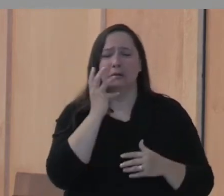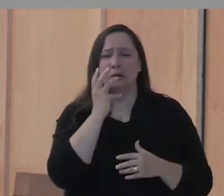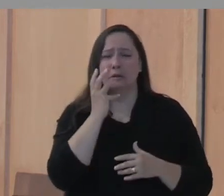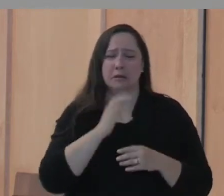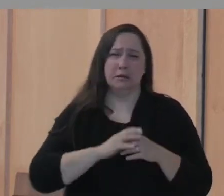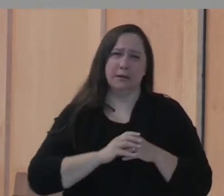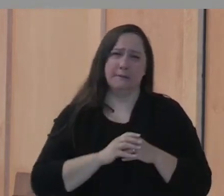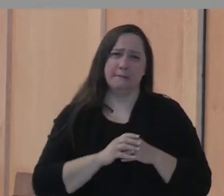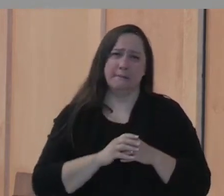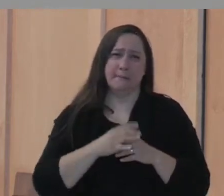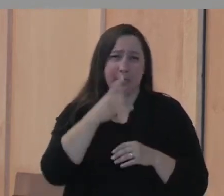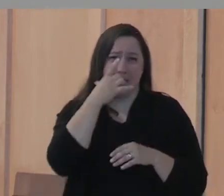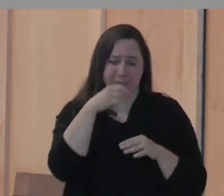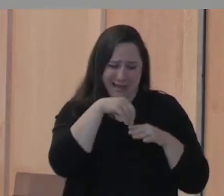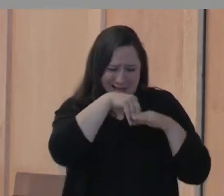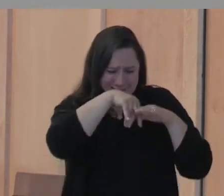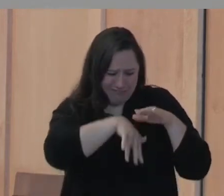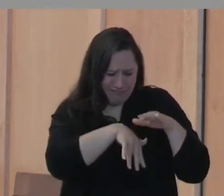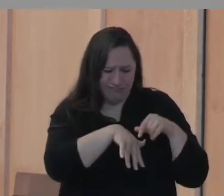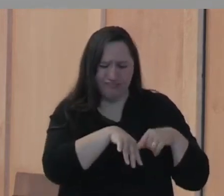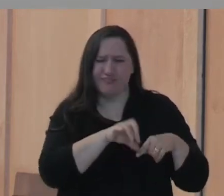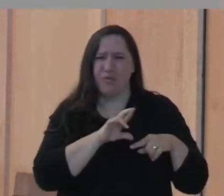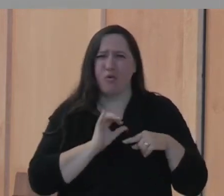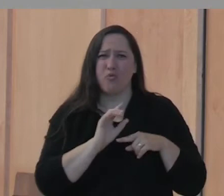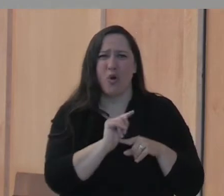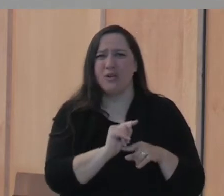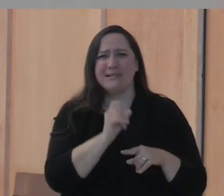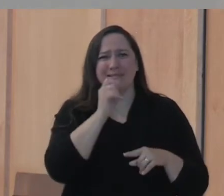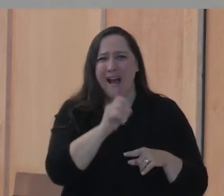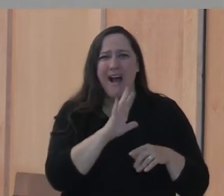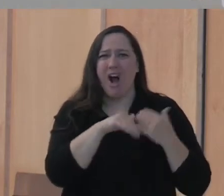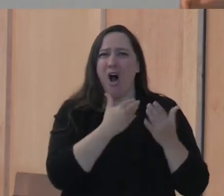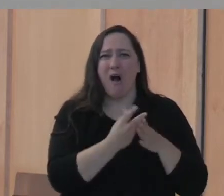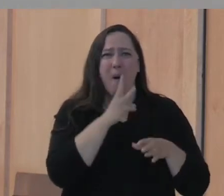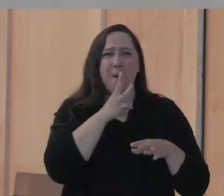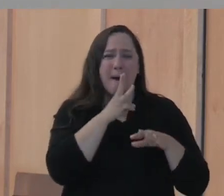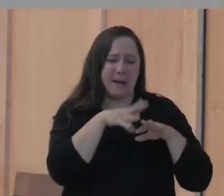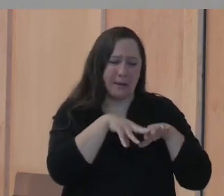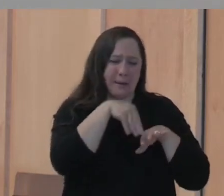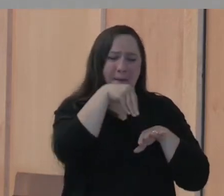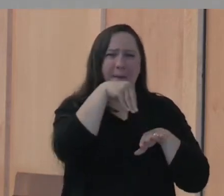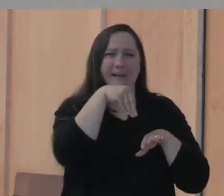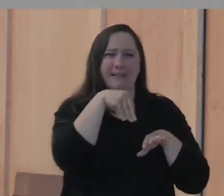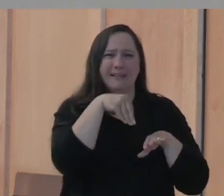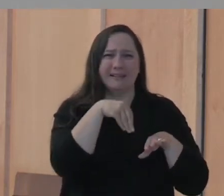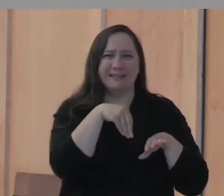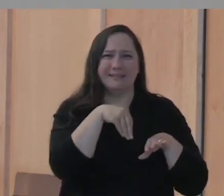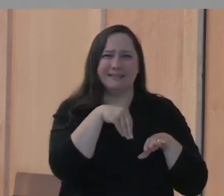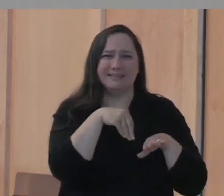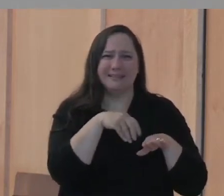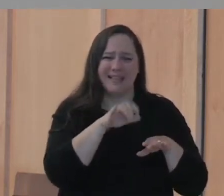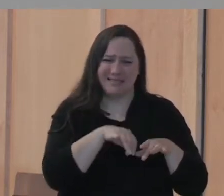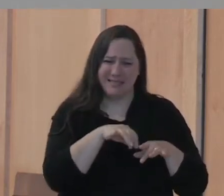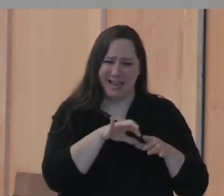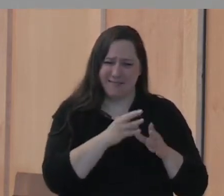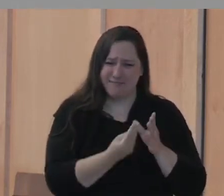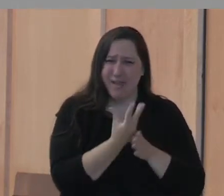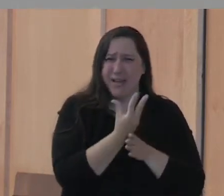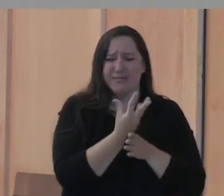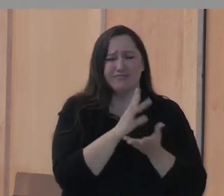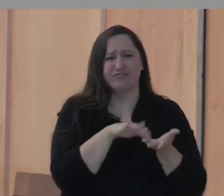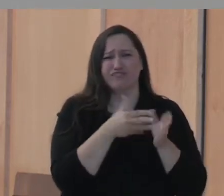And because there's no deep root, all the water in the surface gets dried up, and that plant dries up and withers.